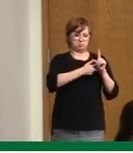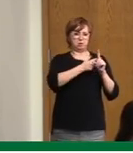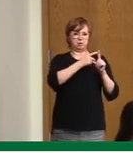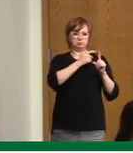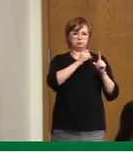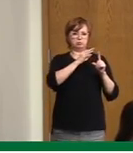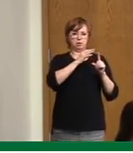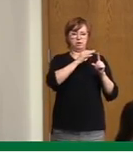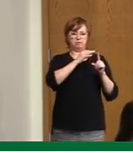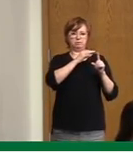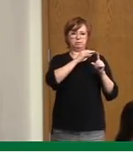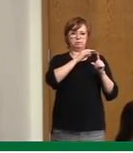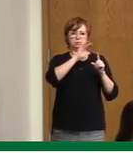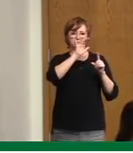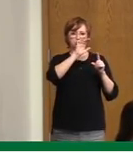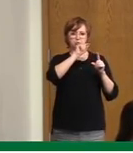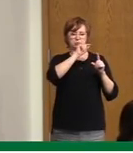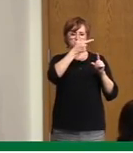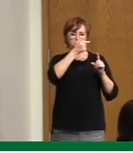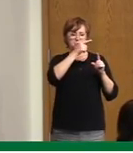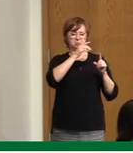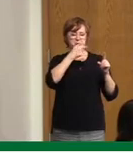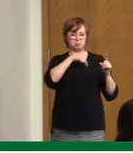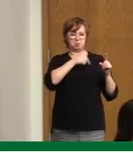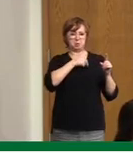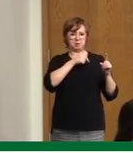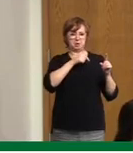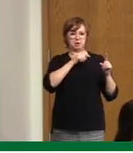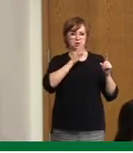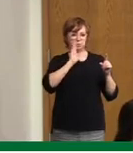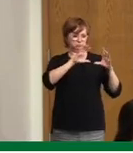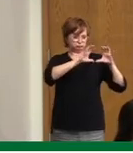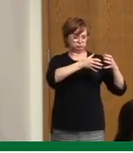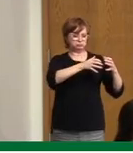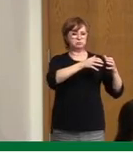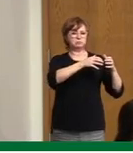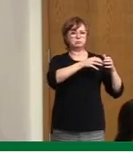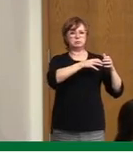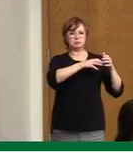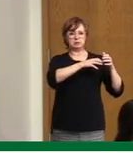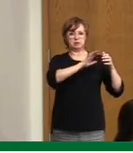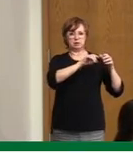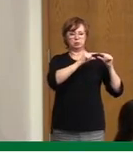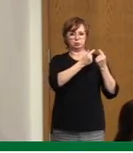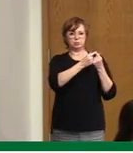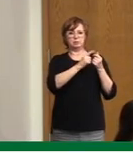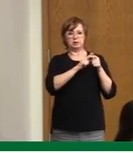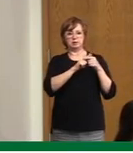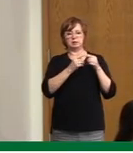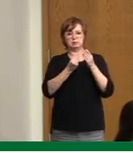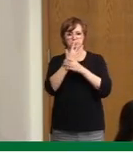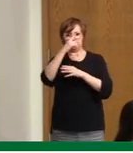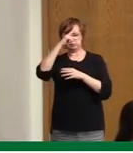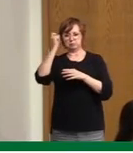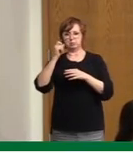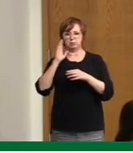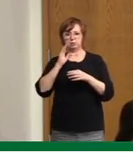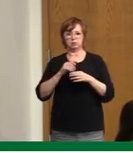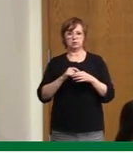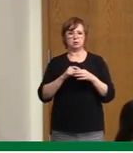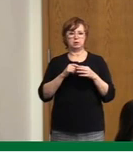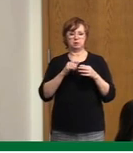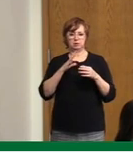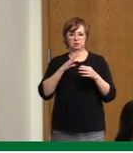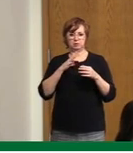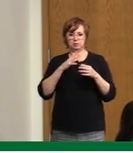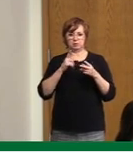in spring and early part of the summer will be key for us to come out of this pandemic. You mentioned a rebound potential